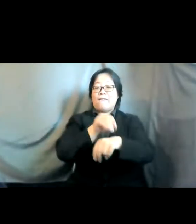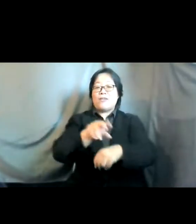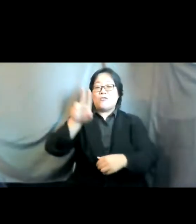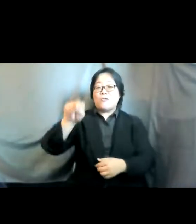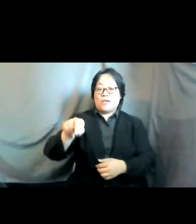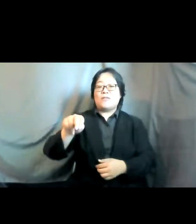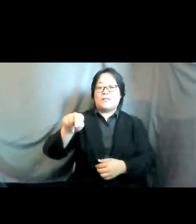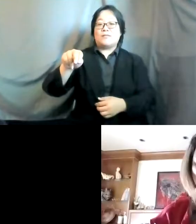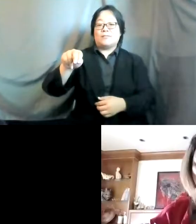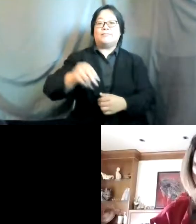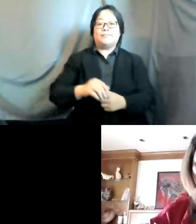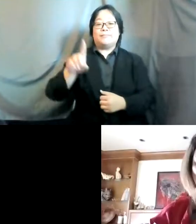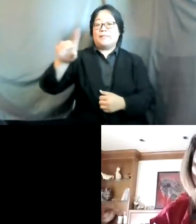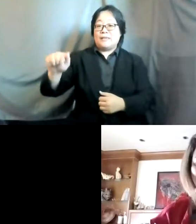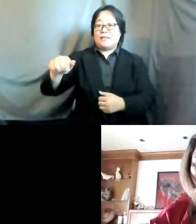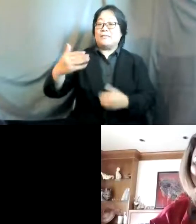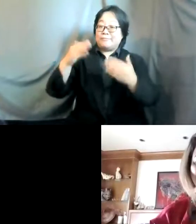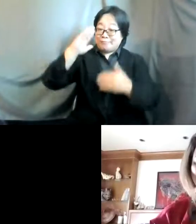april hello upala